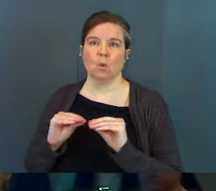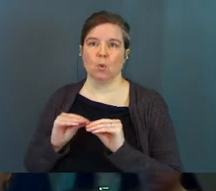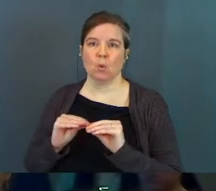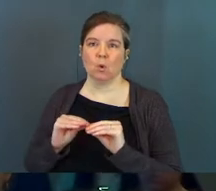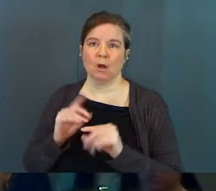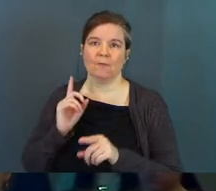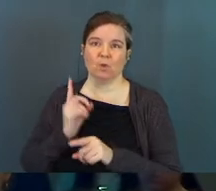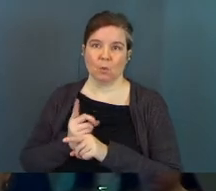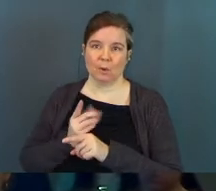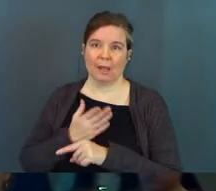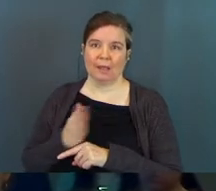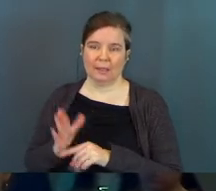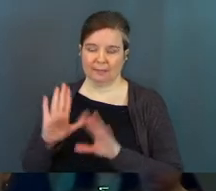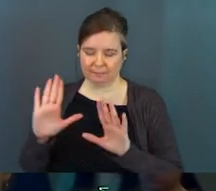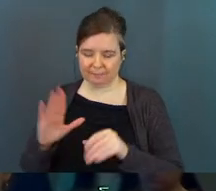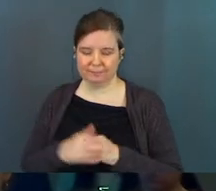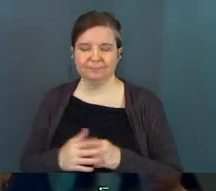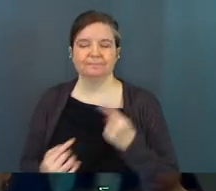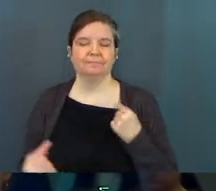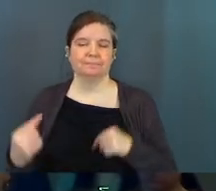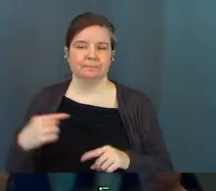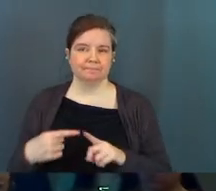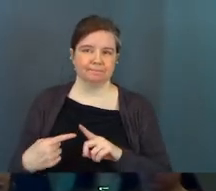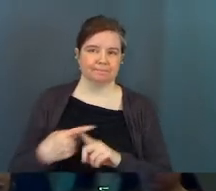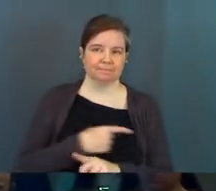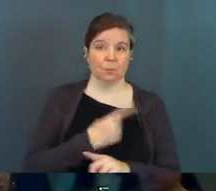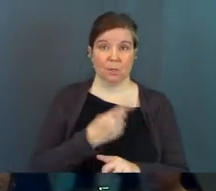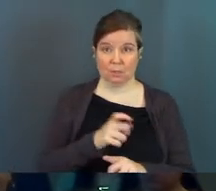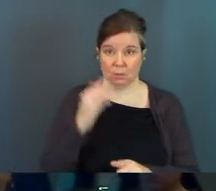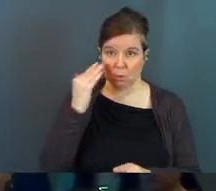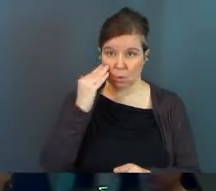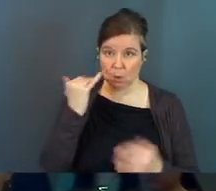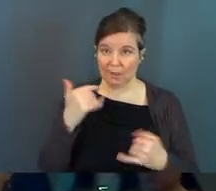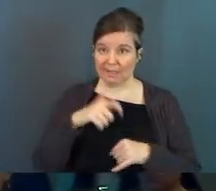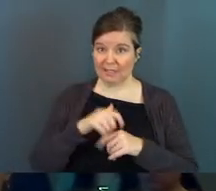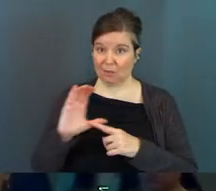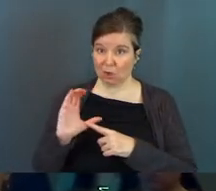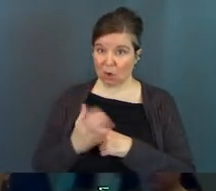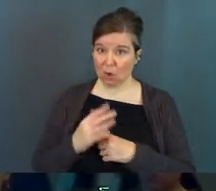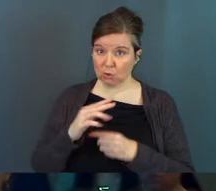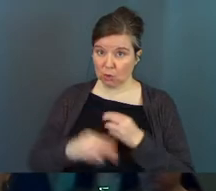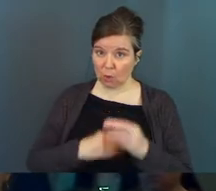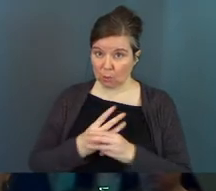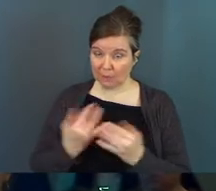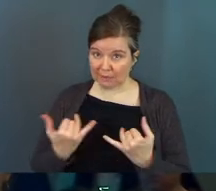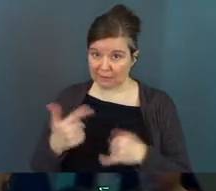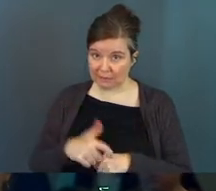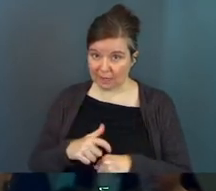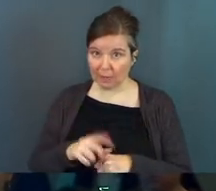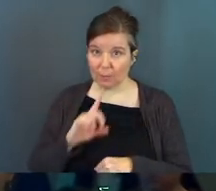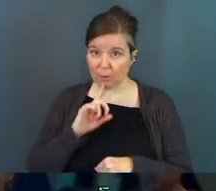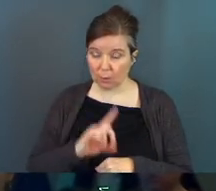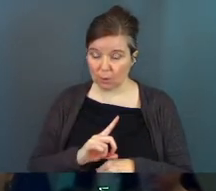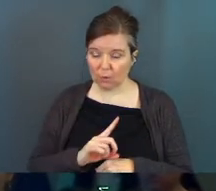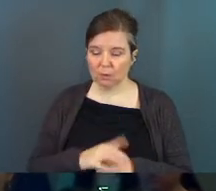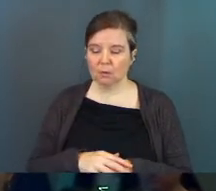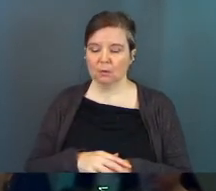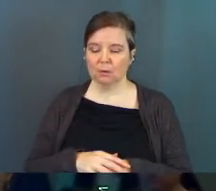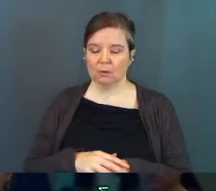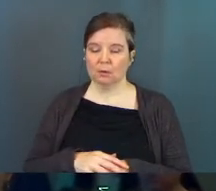of the right thing. So one of the things that we know is at this point in time and in the culture of the world at this place and where they were,